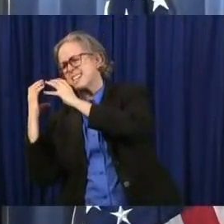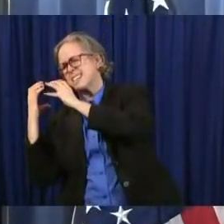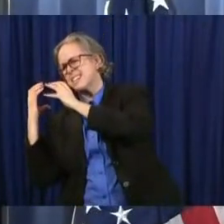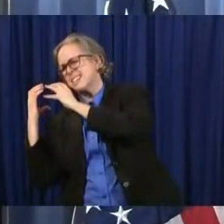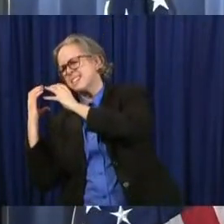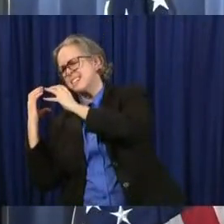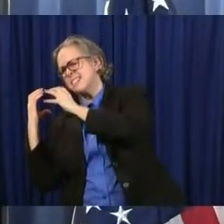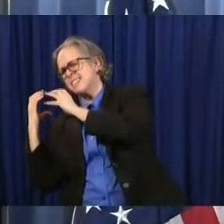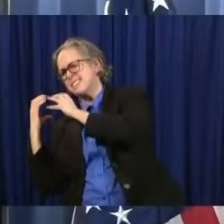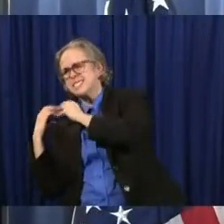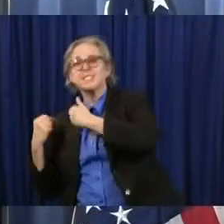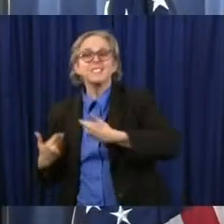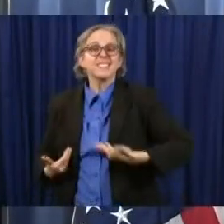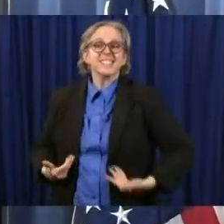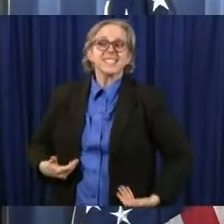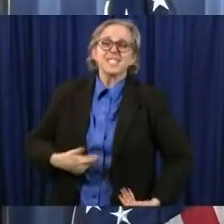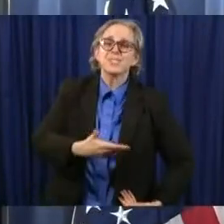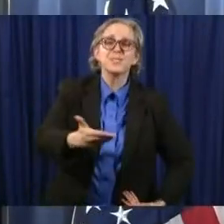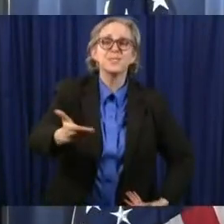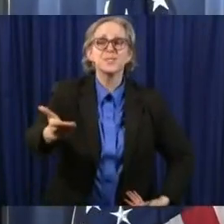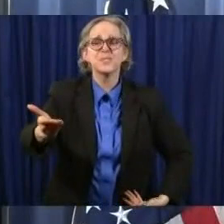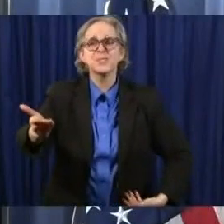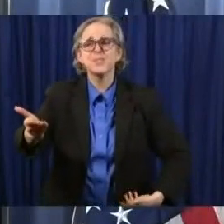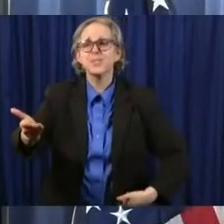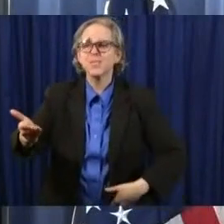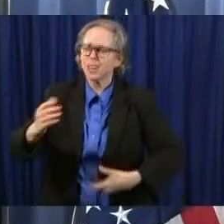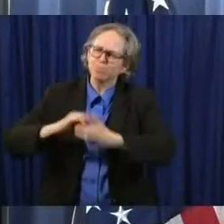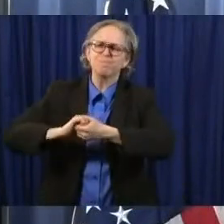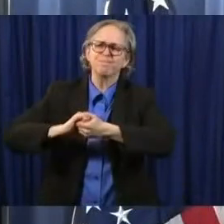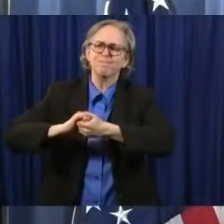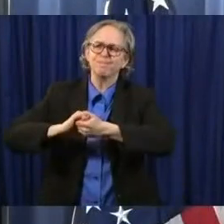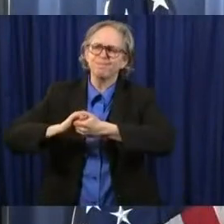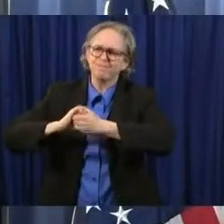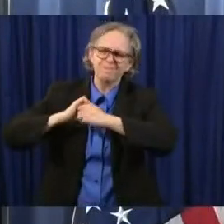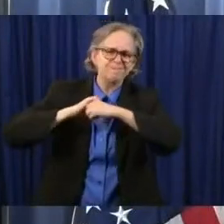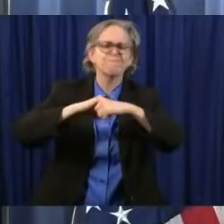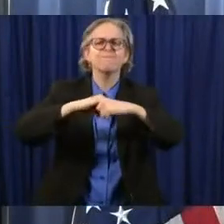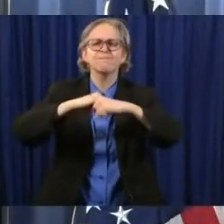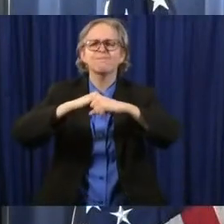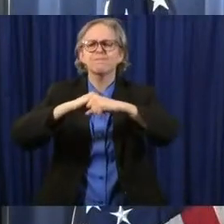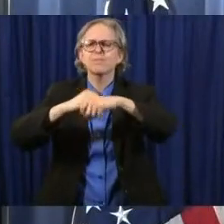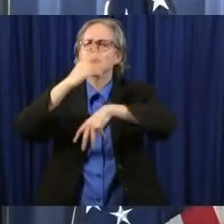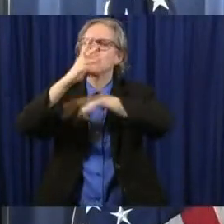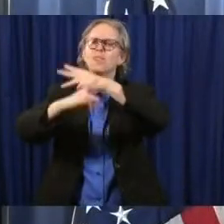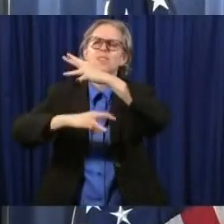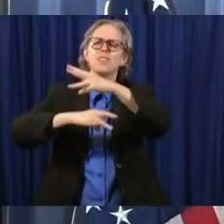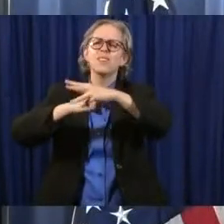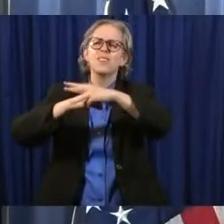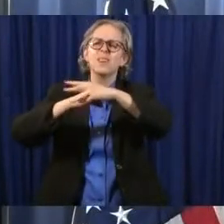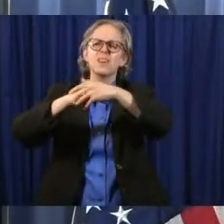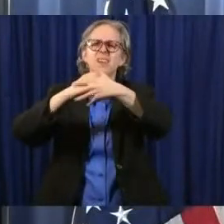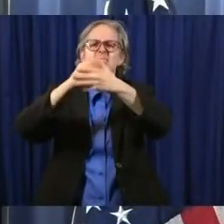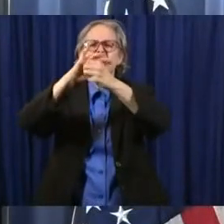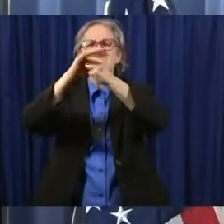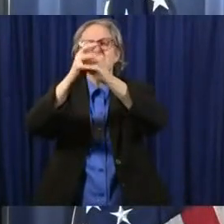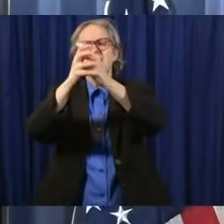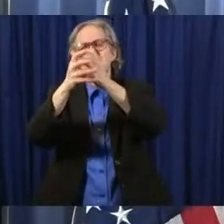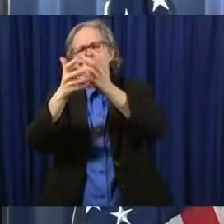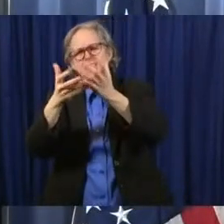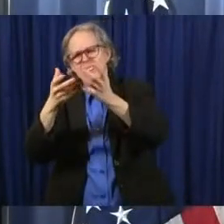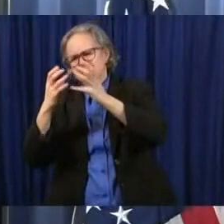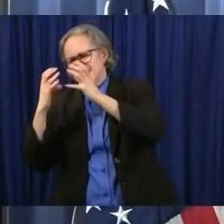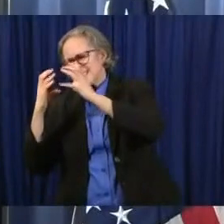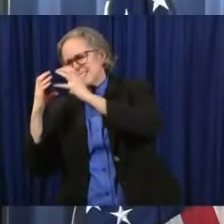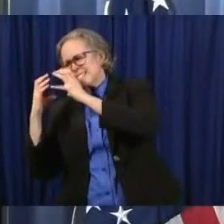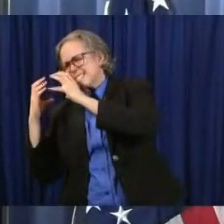I'm here standing with you, here standing with me, standing with the